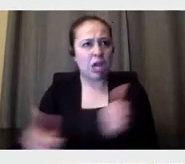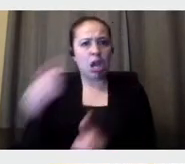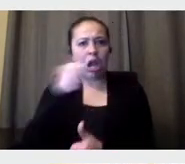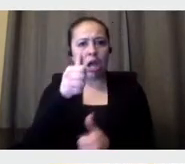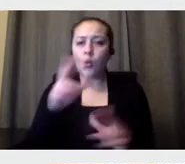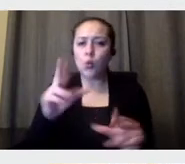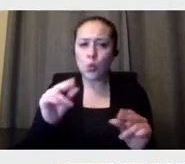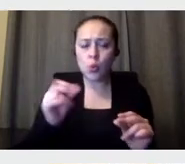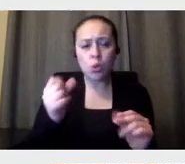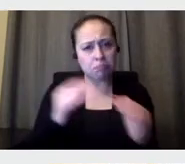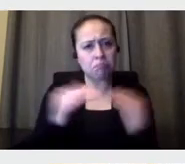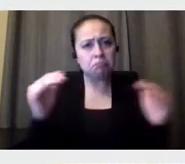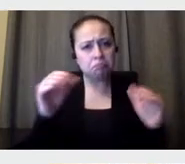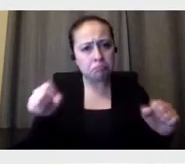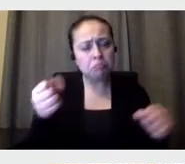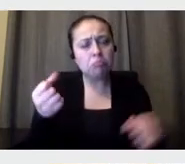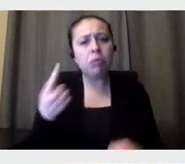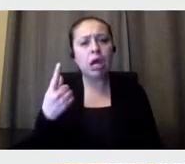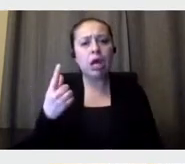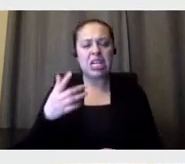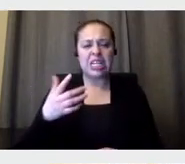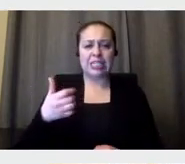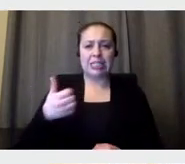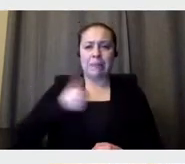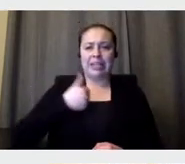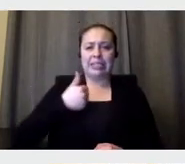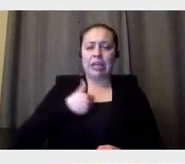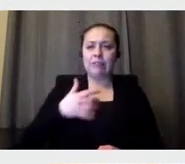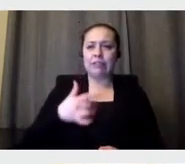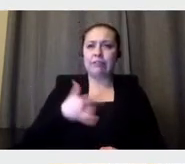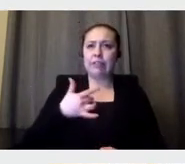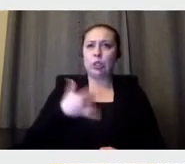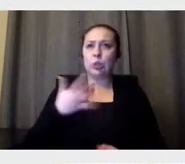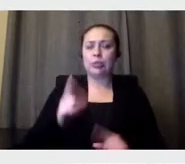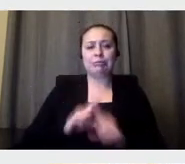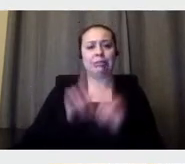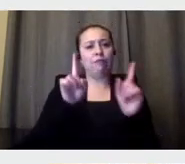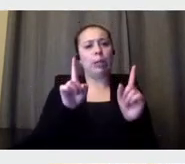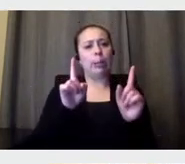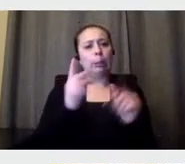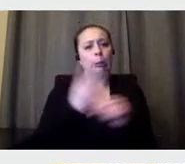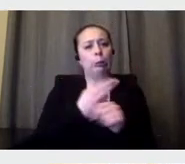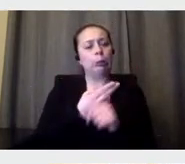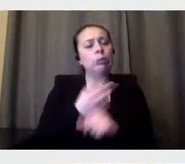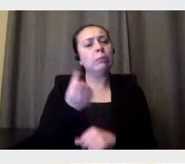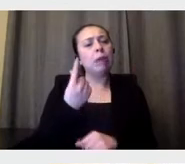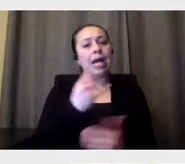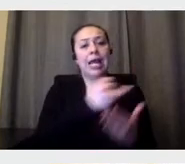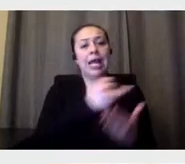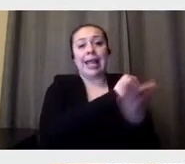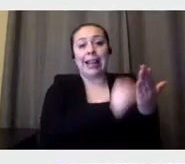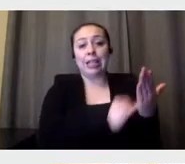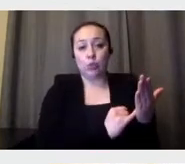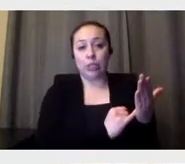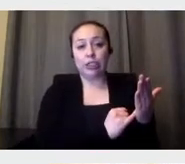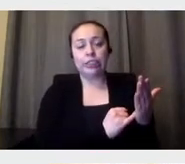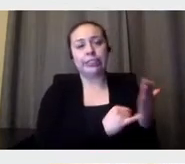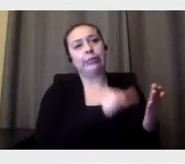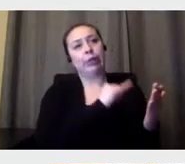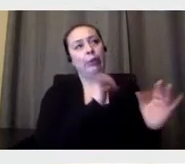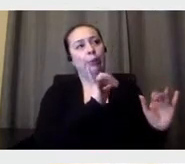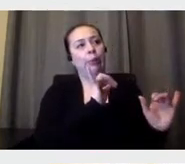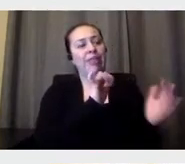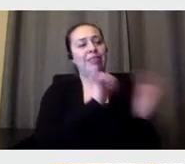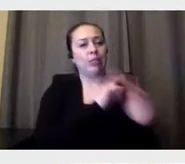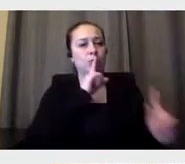it has a different place. Um, but yes, illustration is, is, and we respond to our, our,